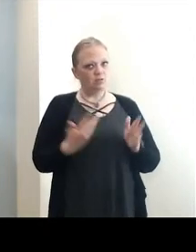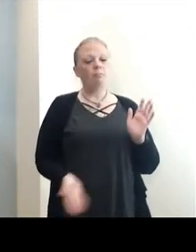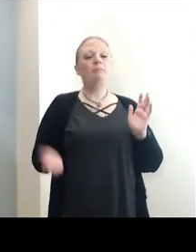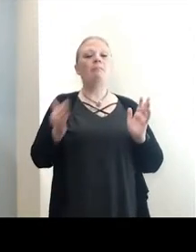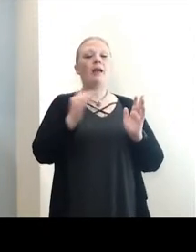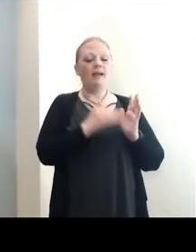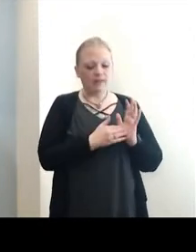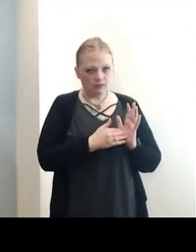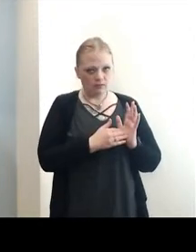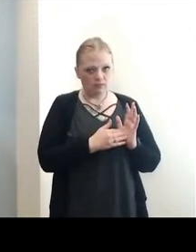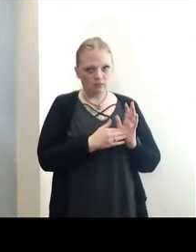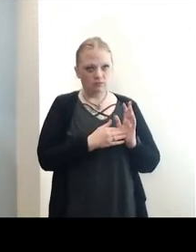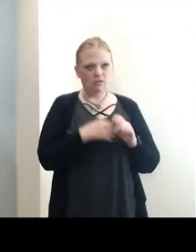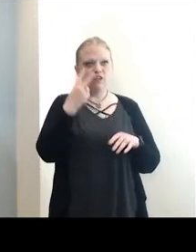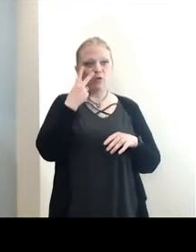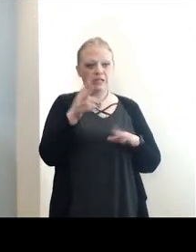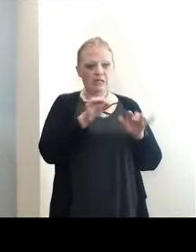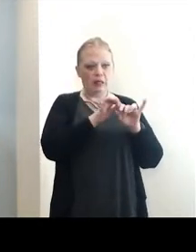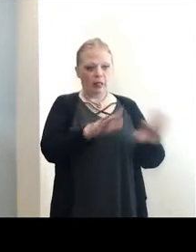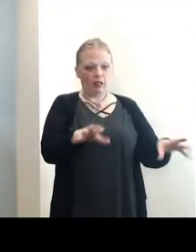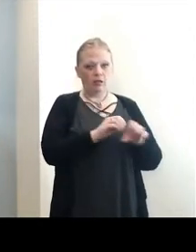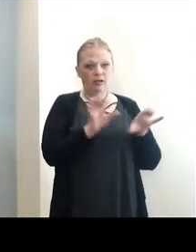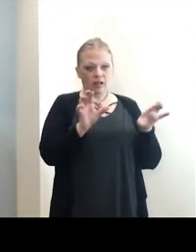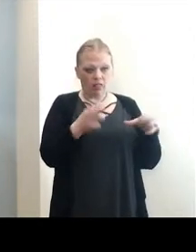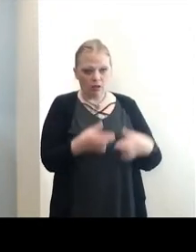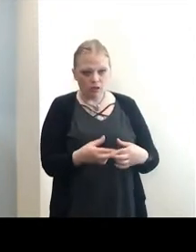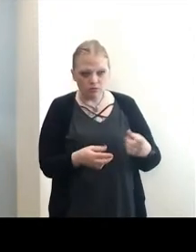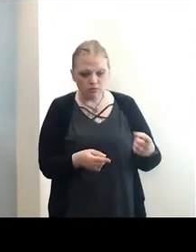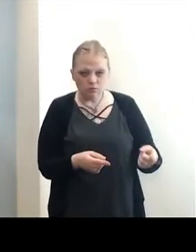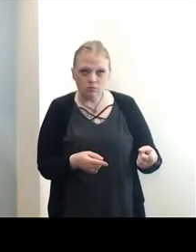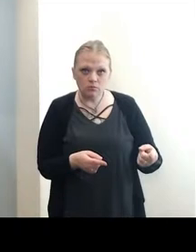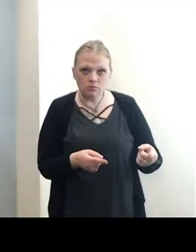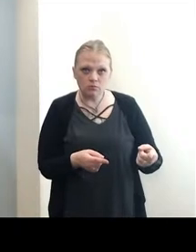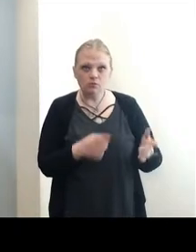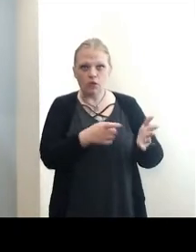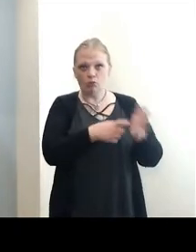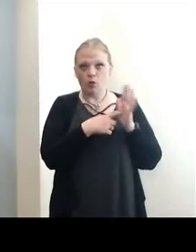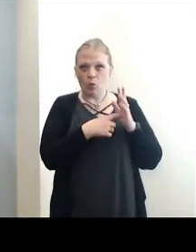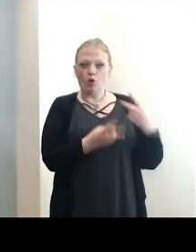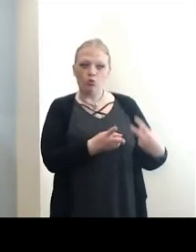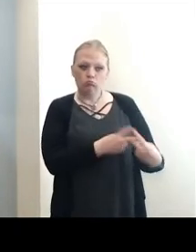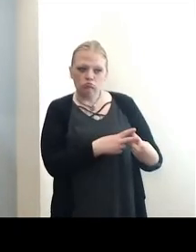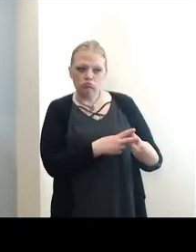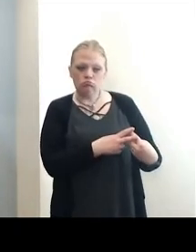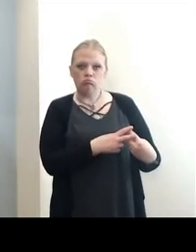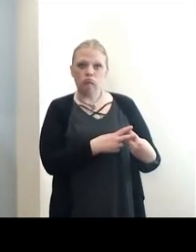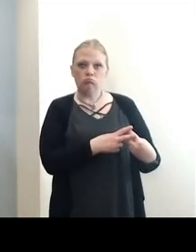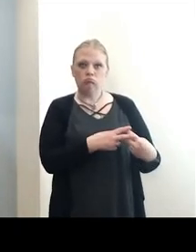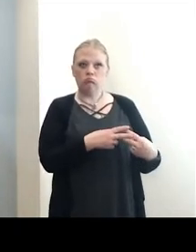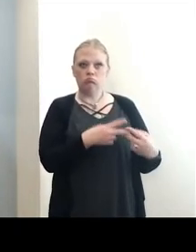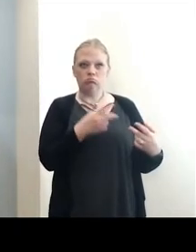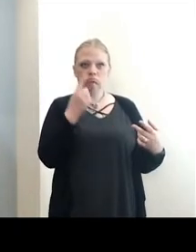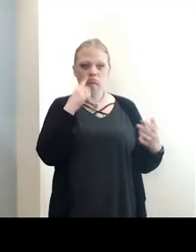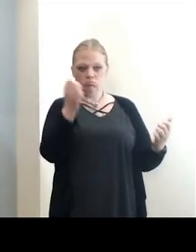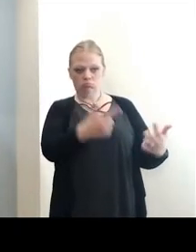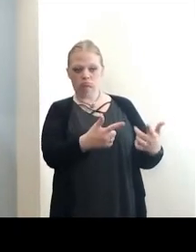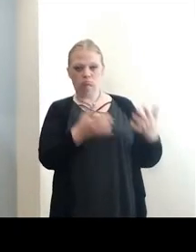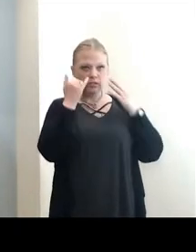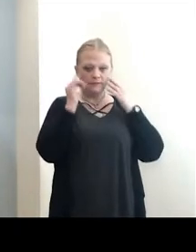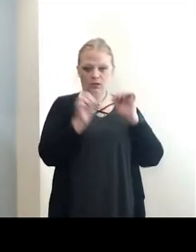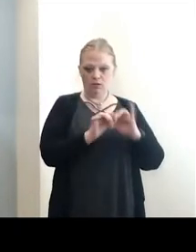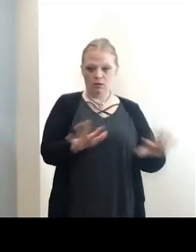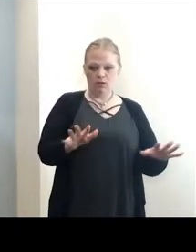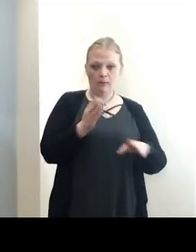again, if we saw transmission in a class, we would require quarantine of those who are at the highest at risk. If we see